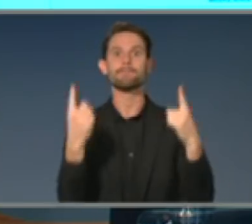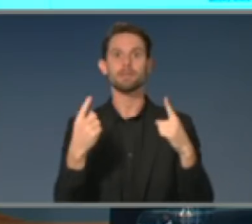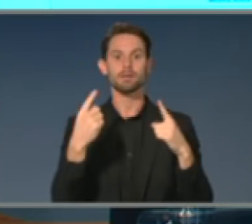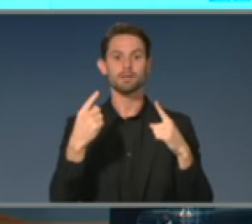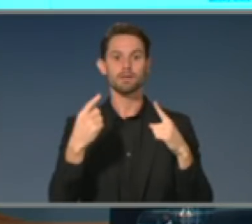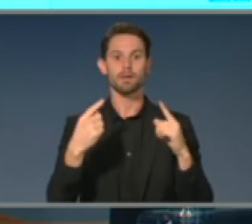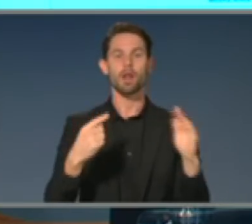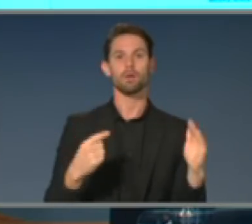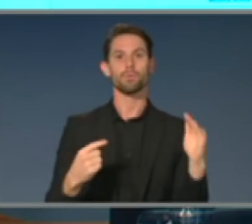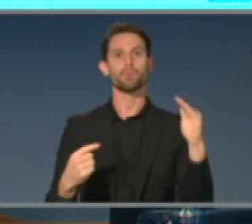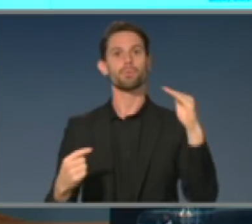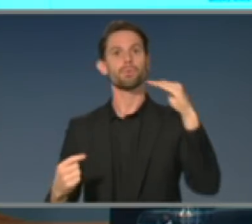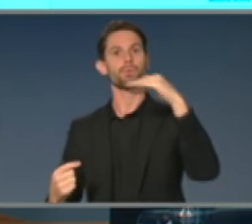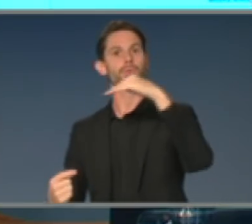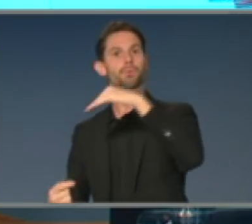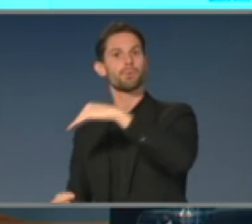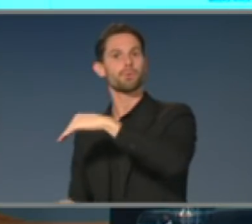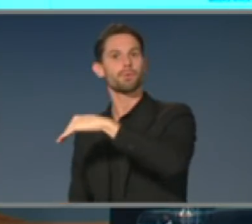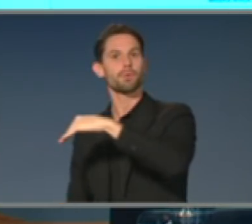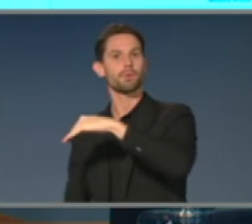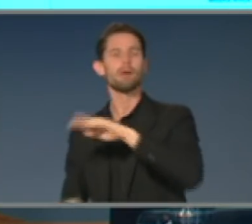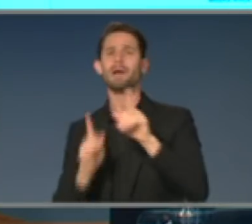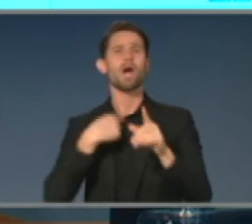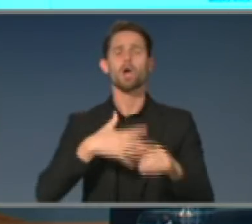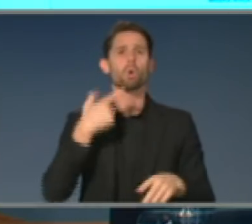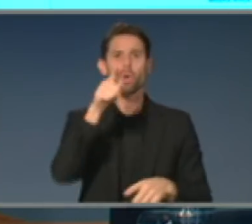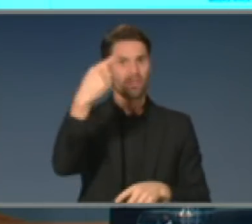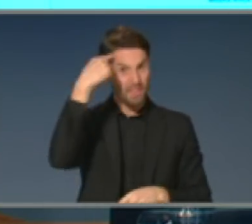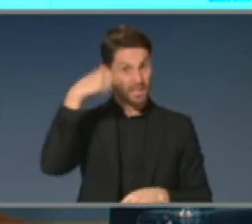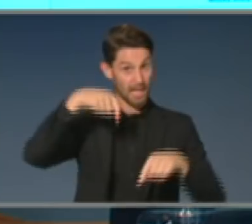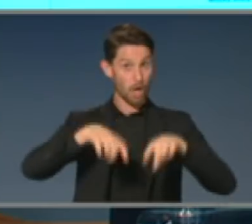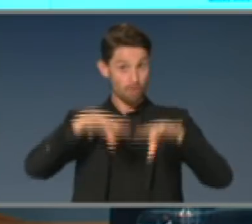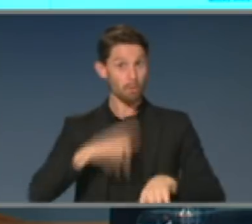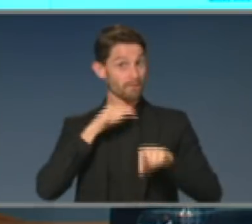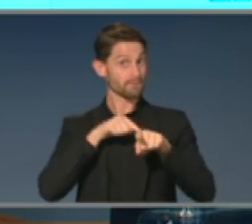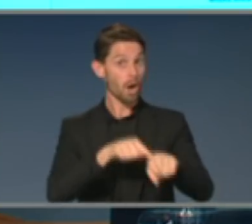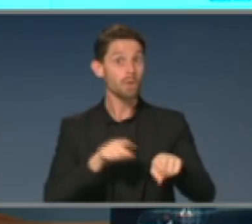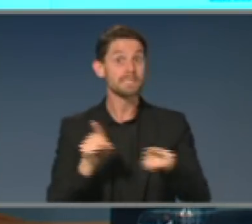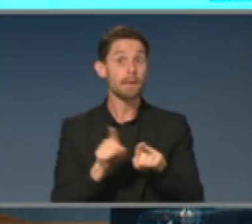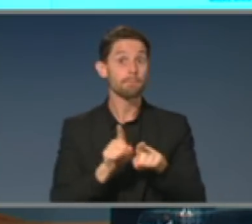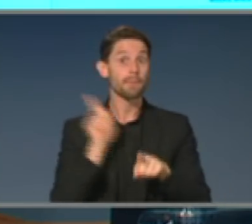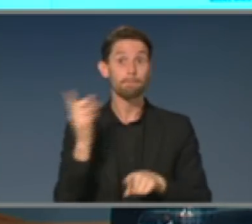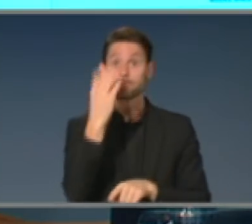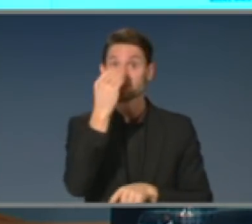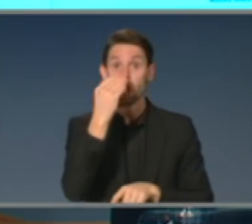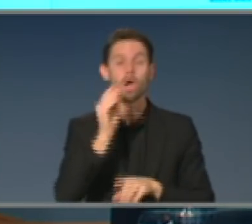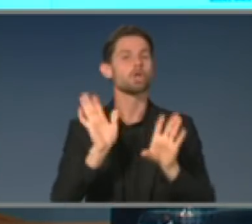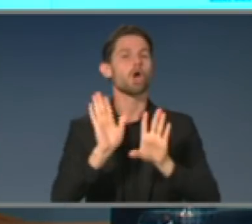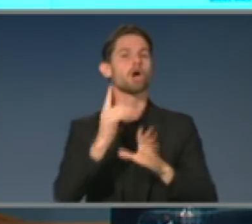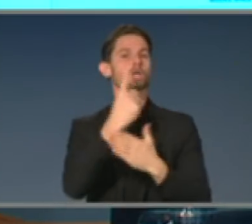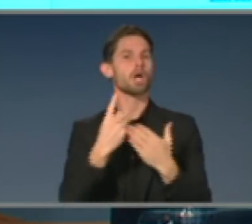theoretical outbreak, and I make it very clear, this is not any way a prediction of what might happen in Australia, or the length of an outbreak. It's just showing